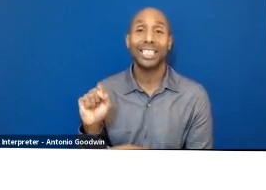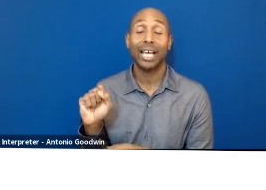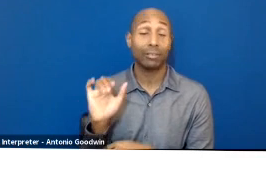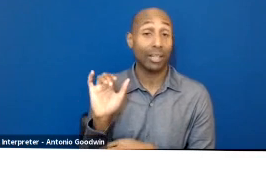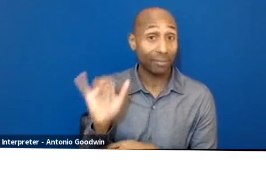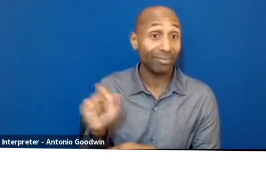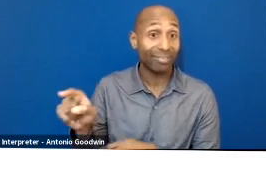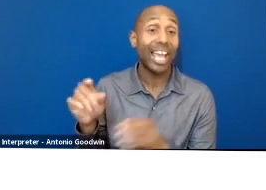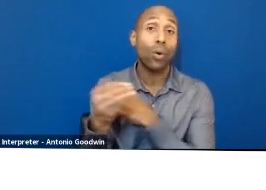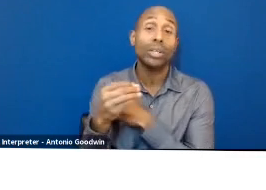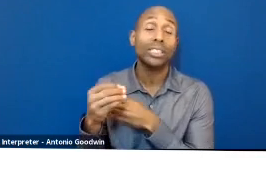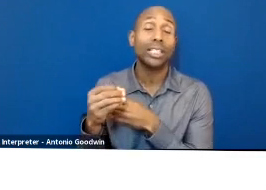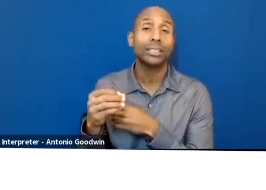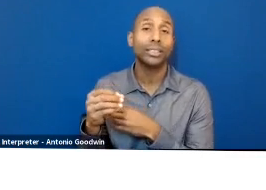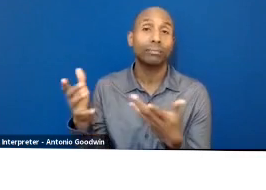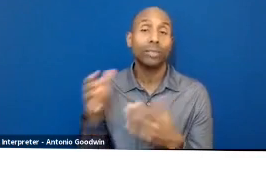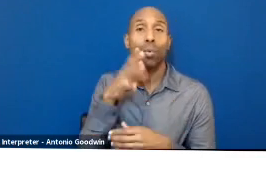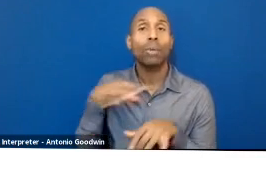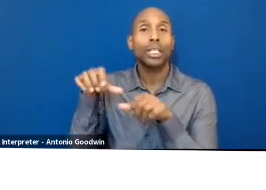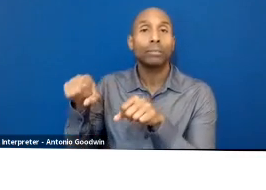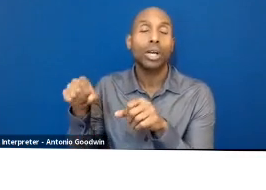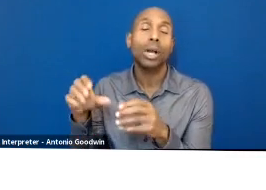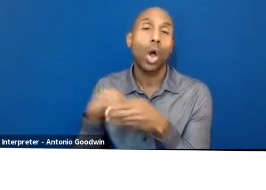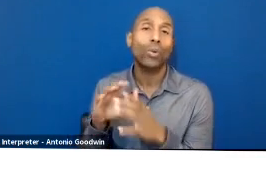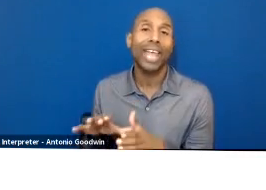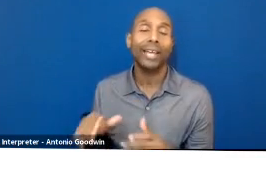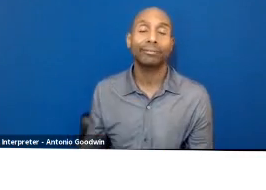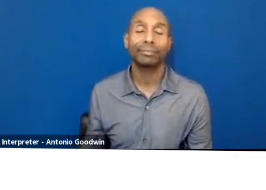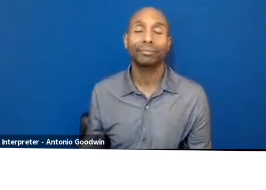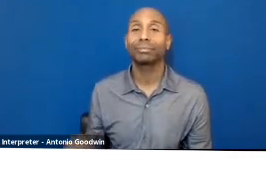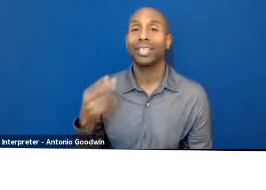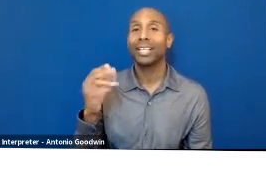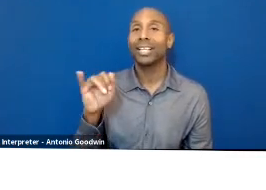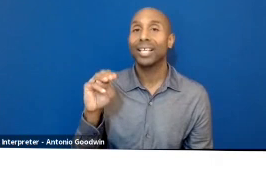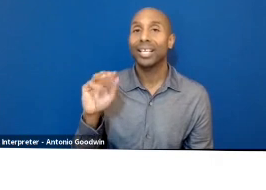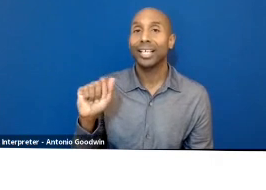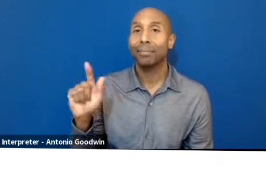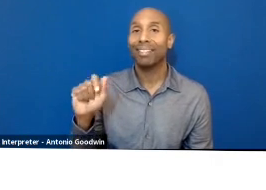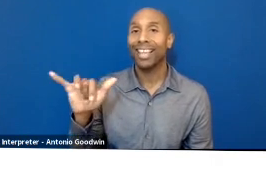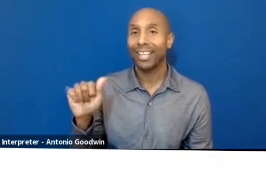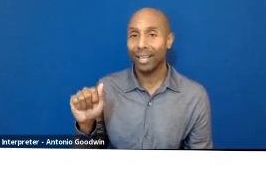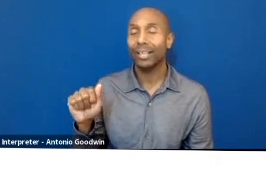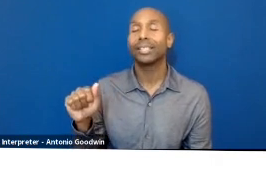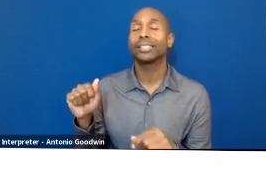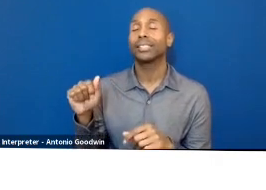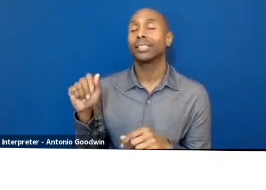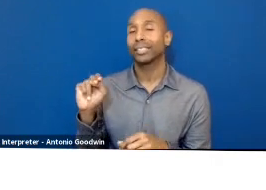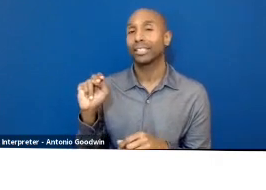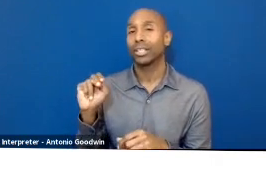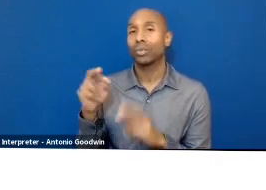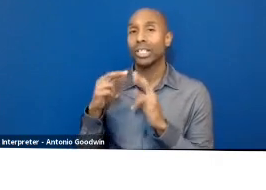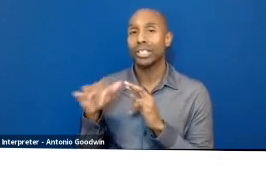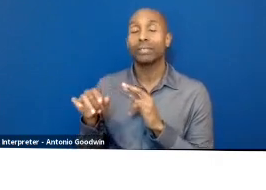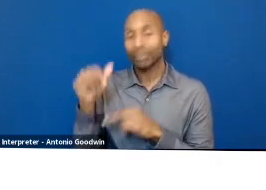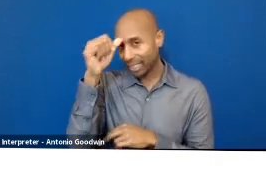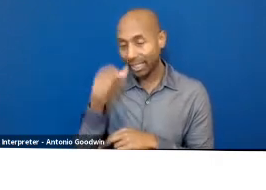in the Himalayan region of Ladakh, India. And it is a farm to fashion initiative that is sustaining the fiber traditions of